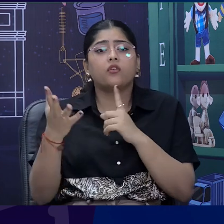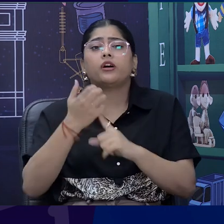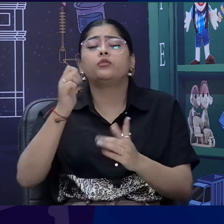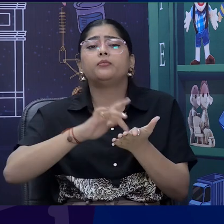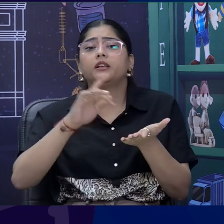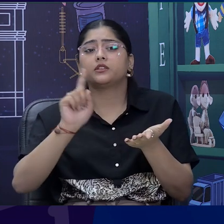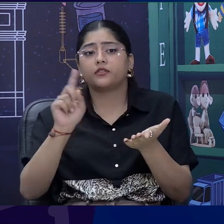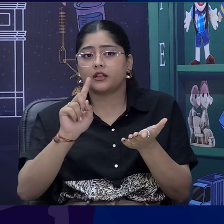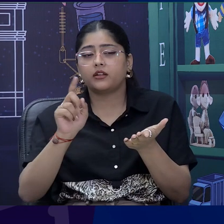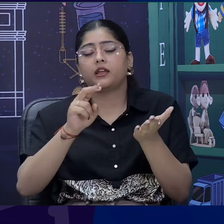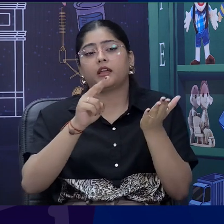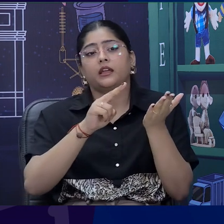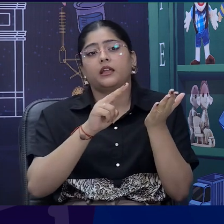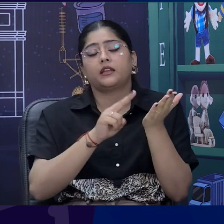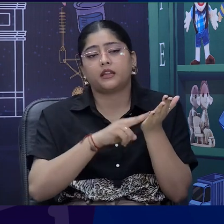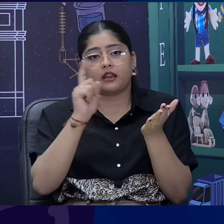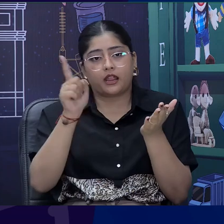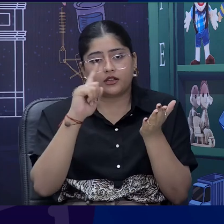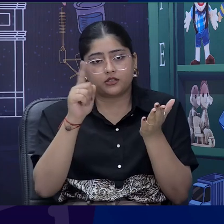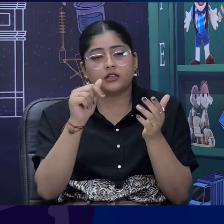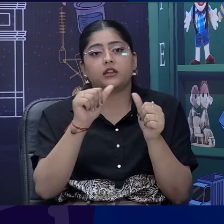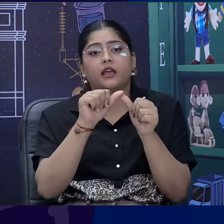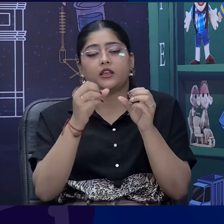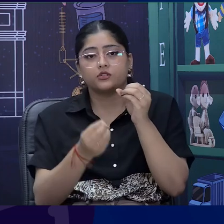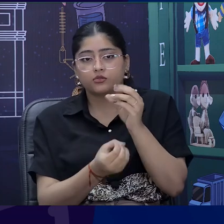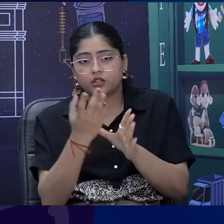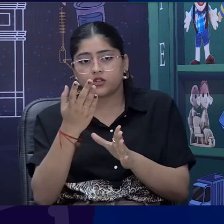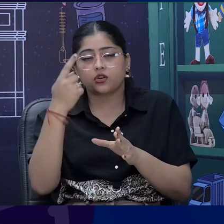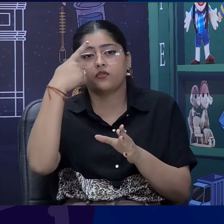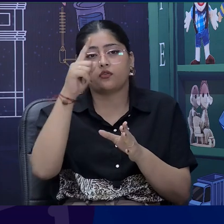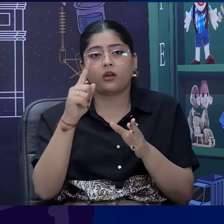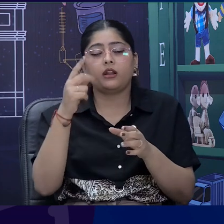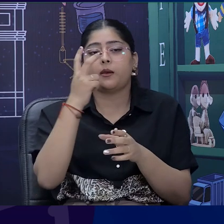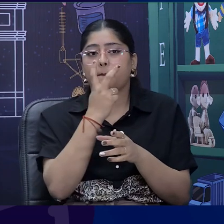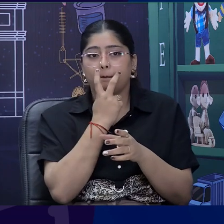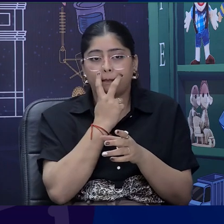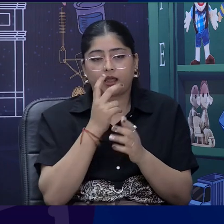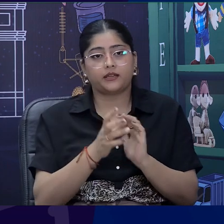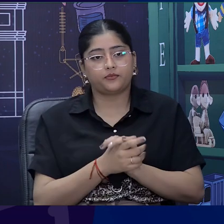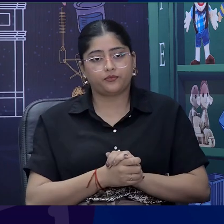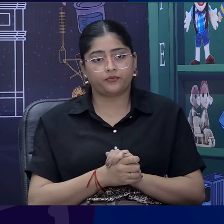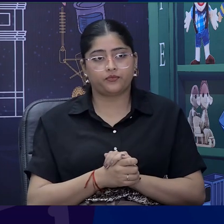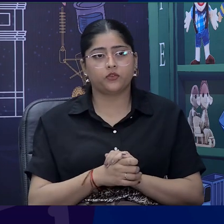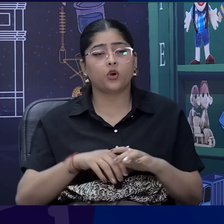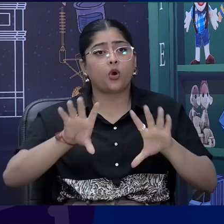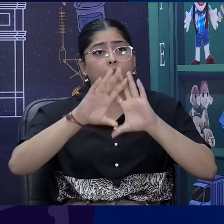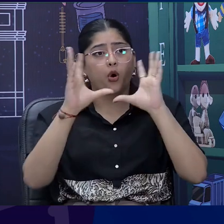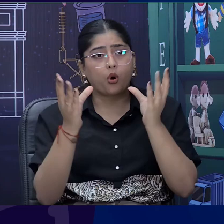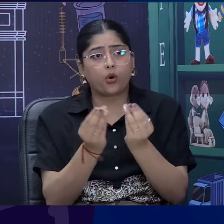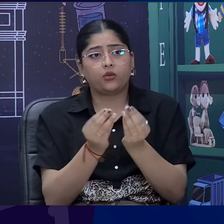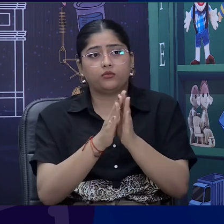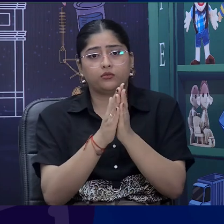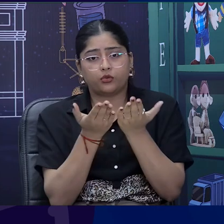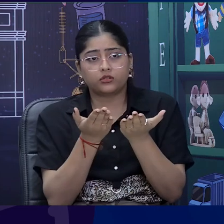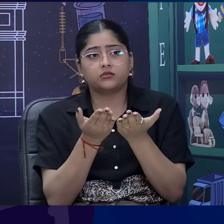Impairment Dehradun or in Delhi there is National Association for Blind which provide all the textbooks NCRT